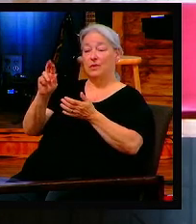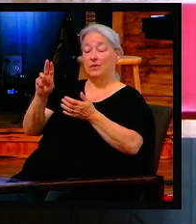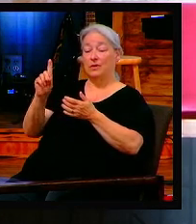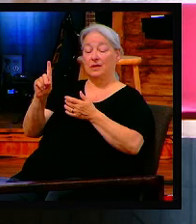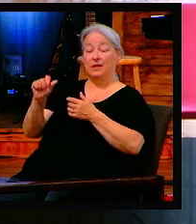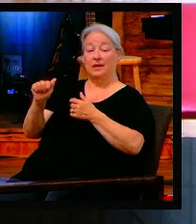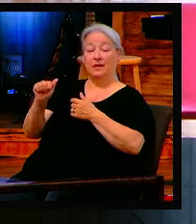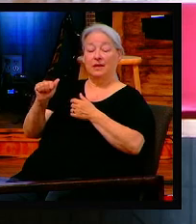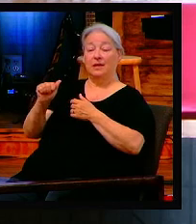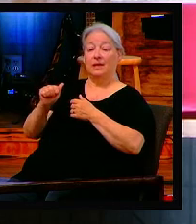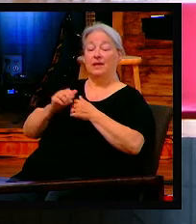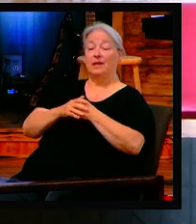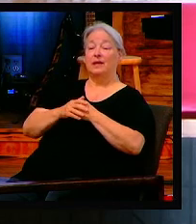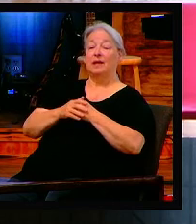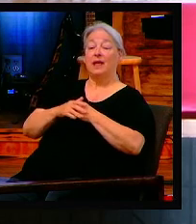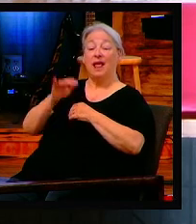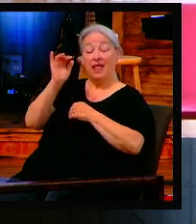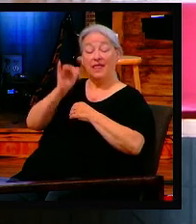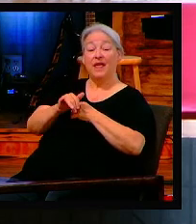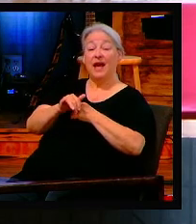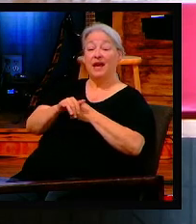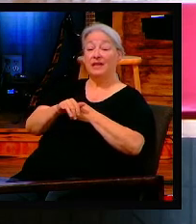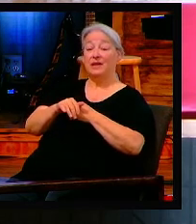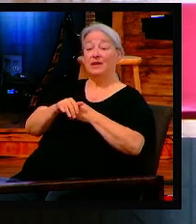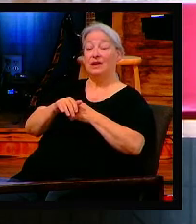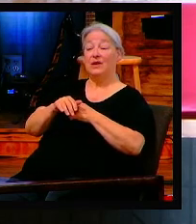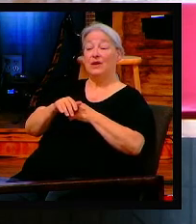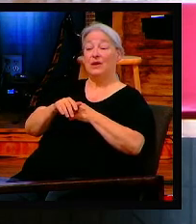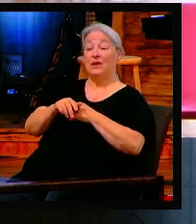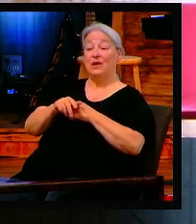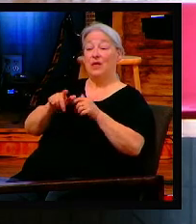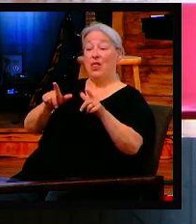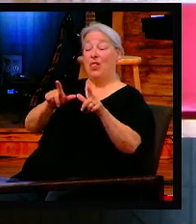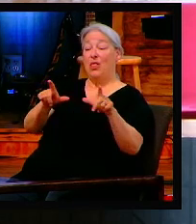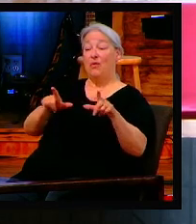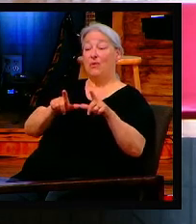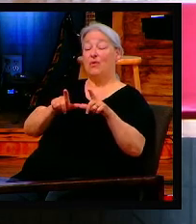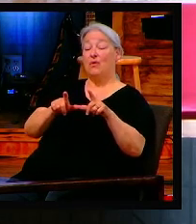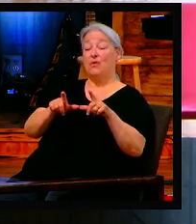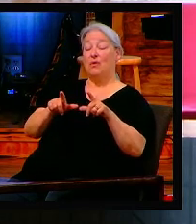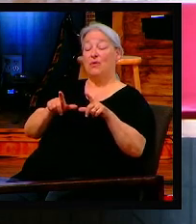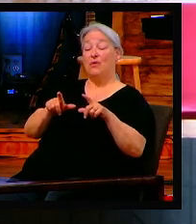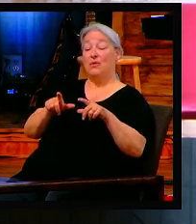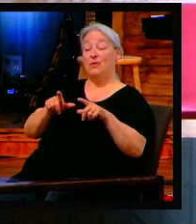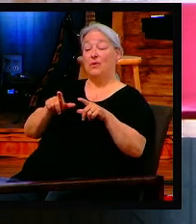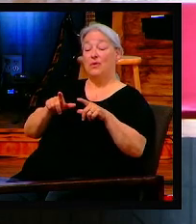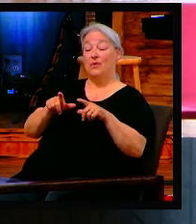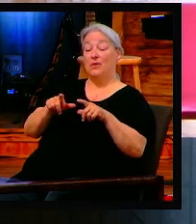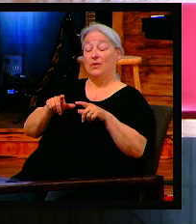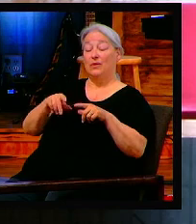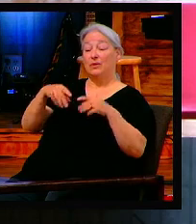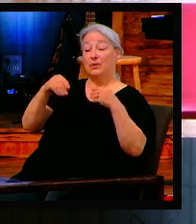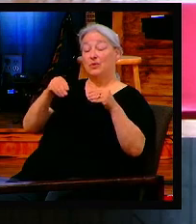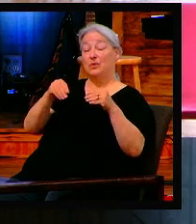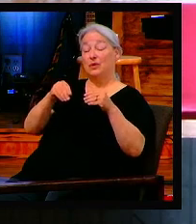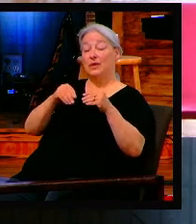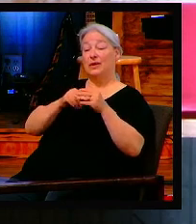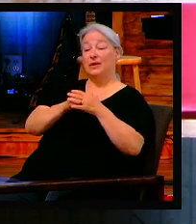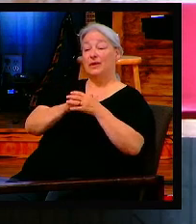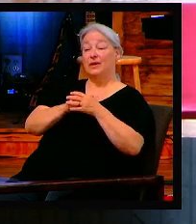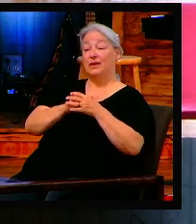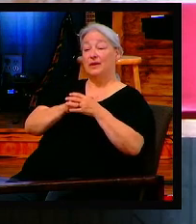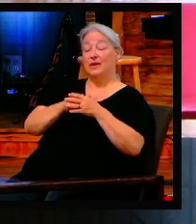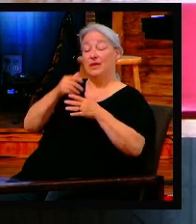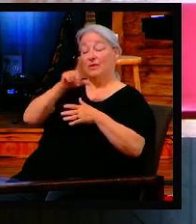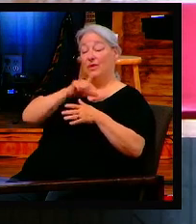is just to go talk to that manager. And most people want to say they're a Christian, and I'll say, can I just real gently